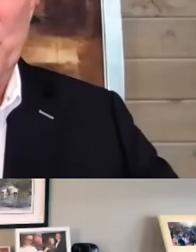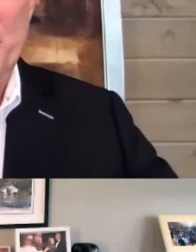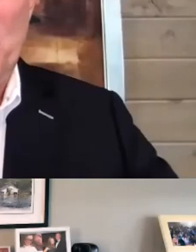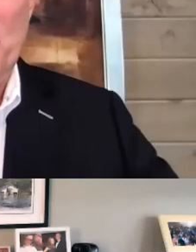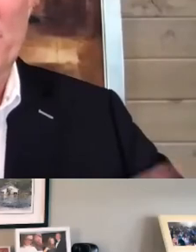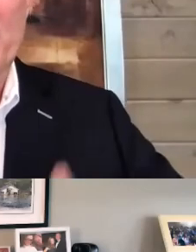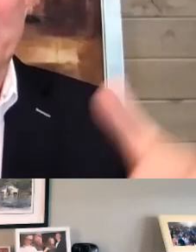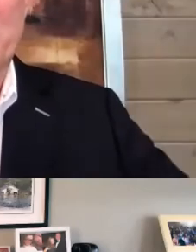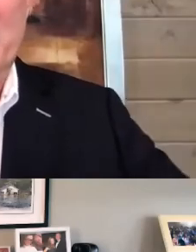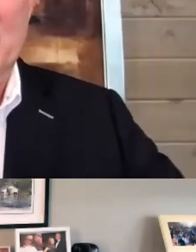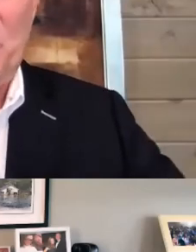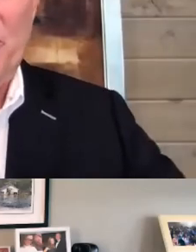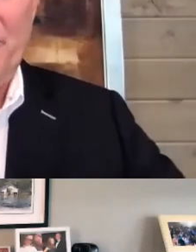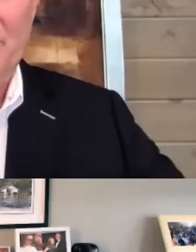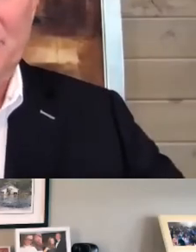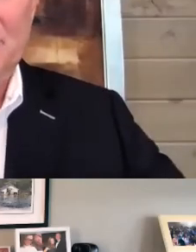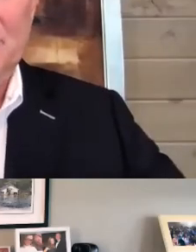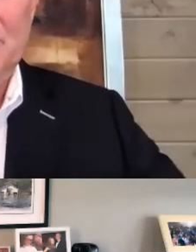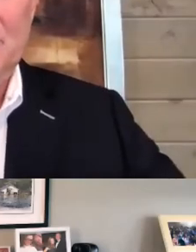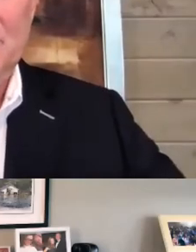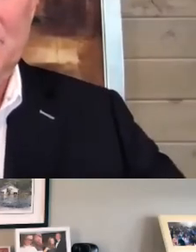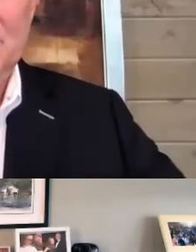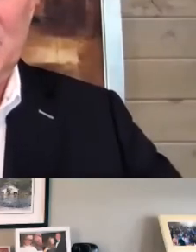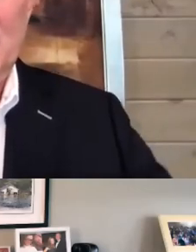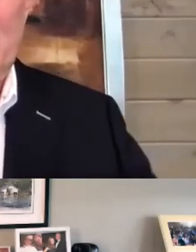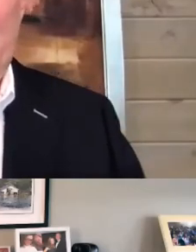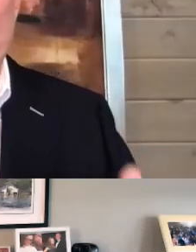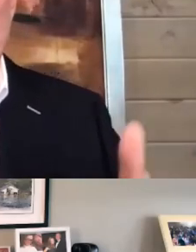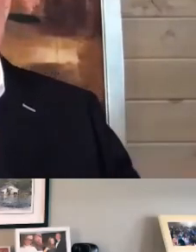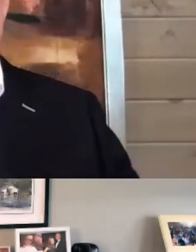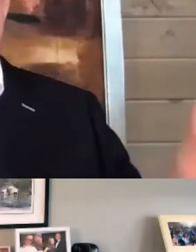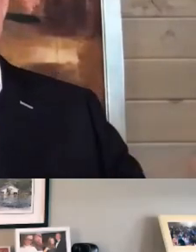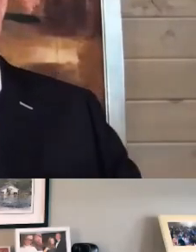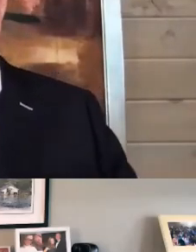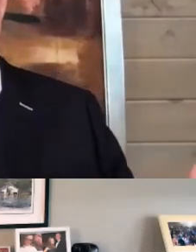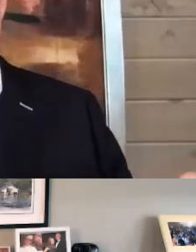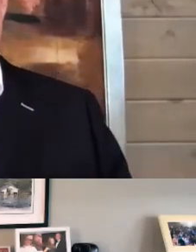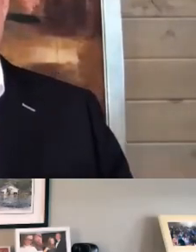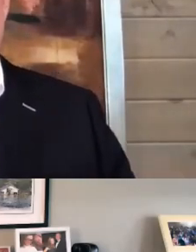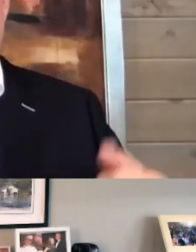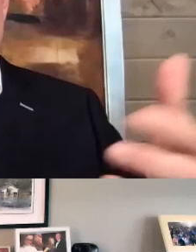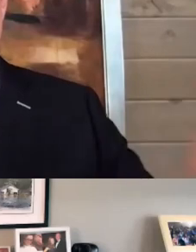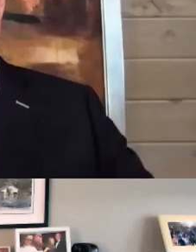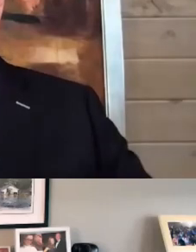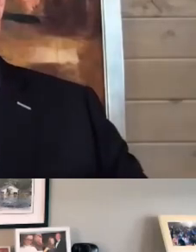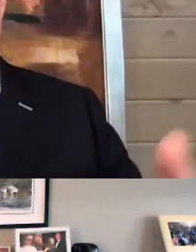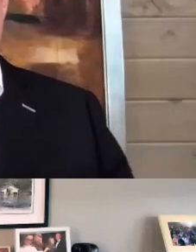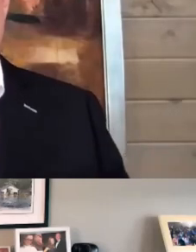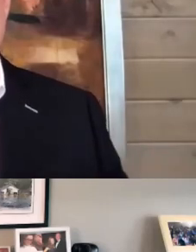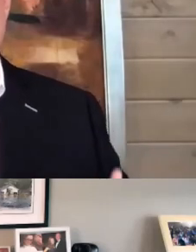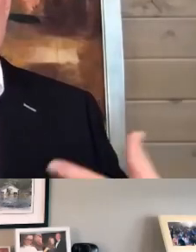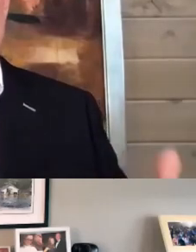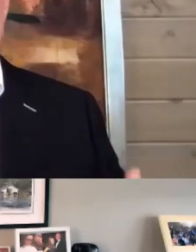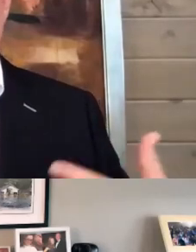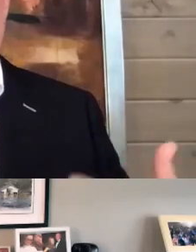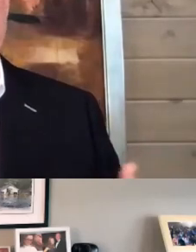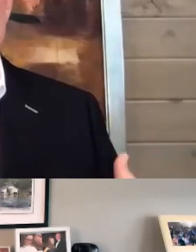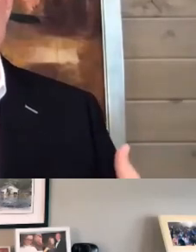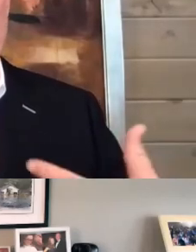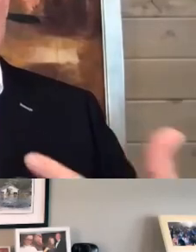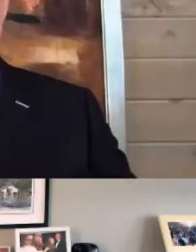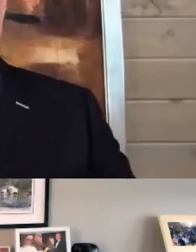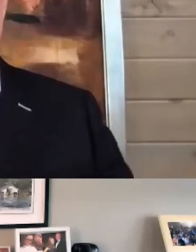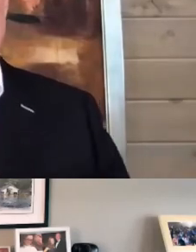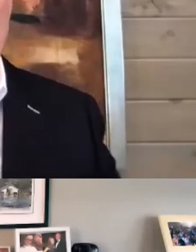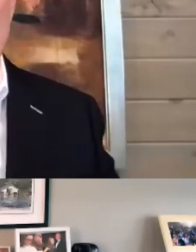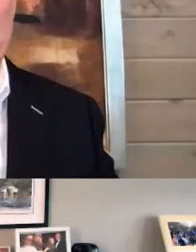first door that opened for them to become part of it. And the more that you can do that and move things forward, it's almost like the